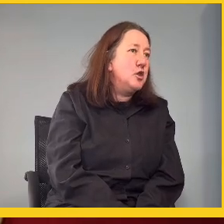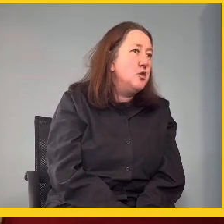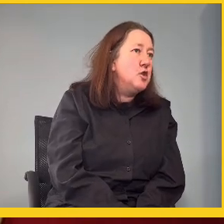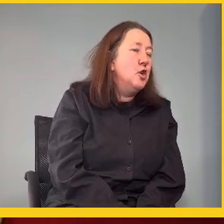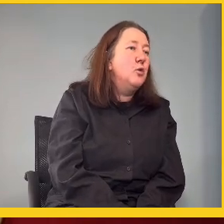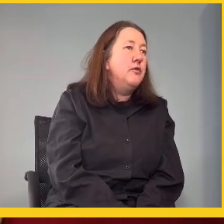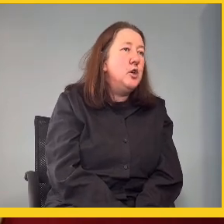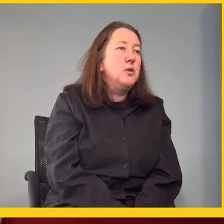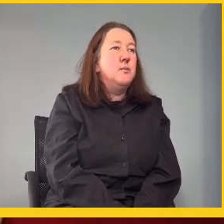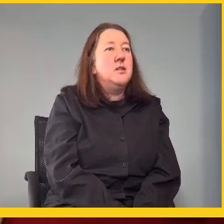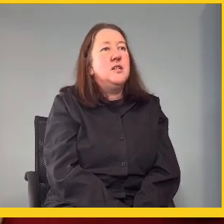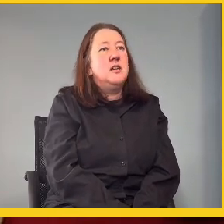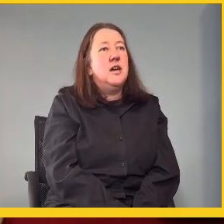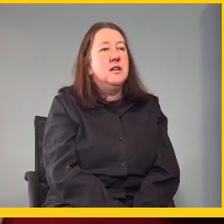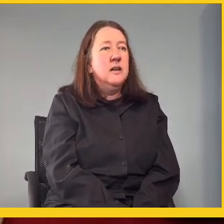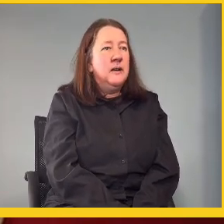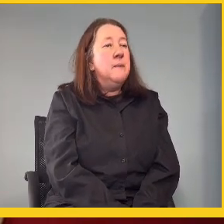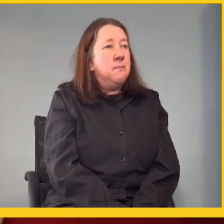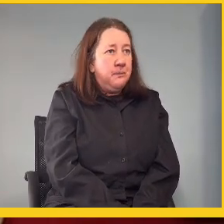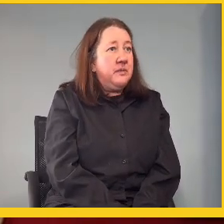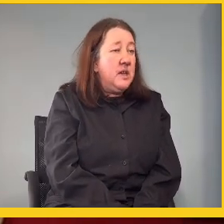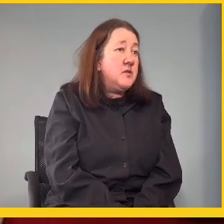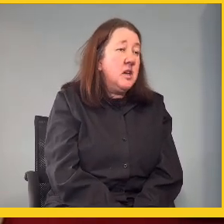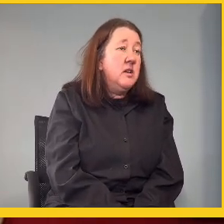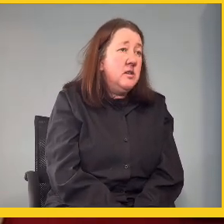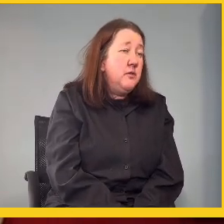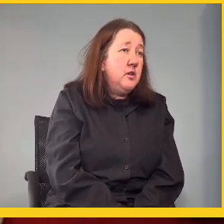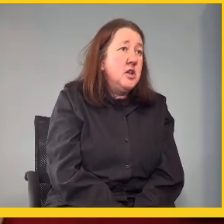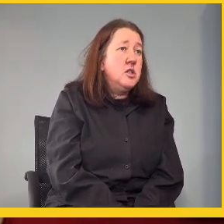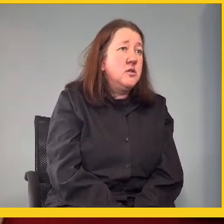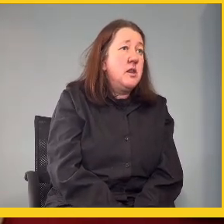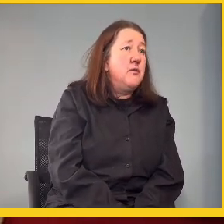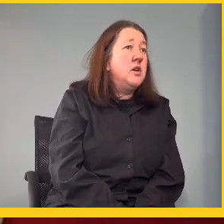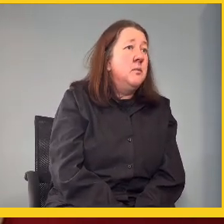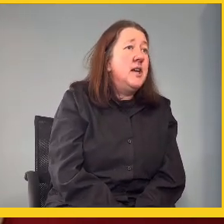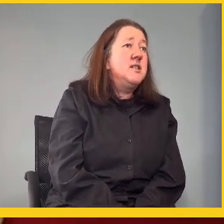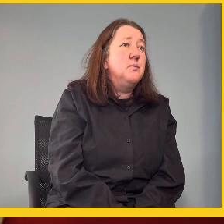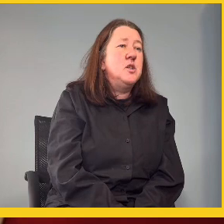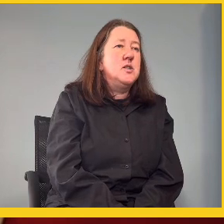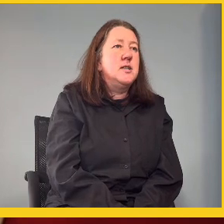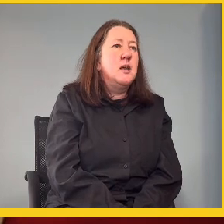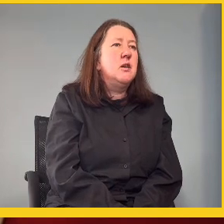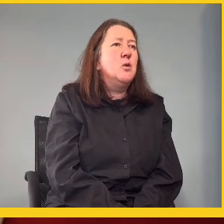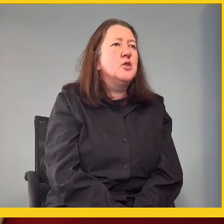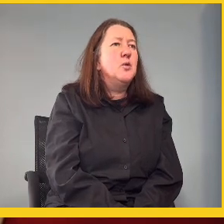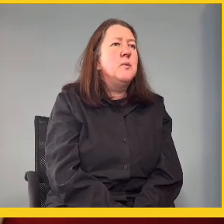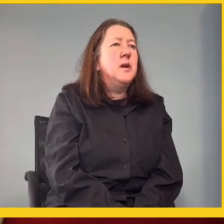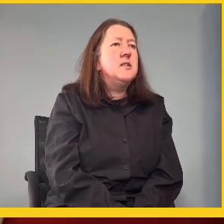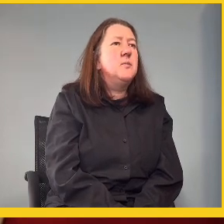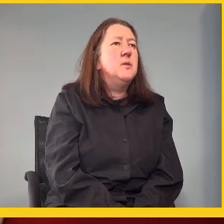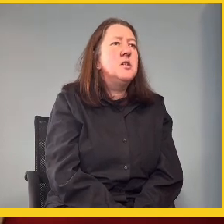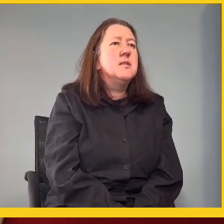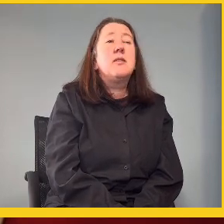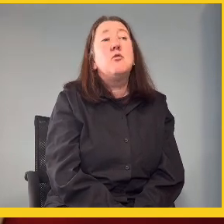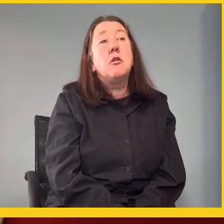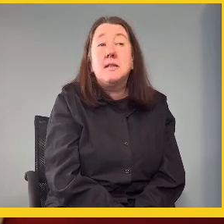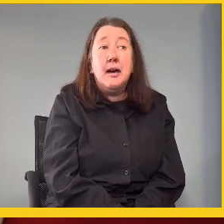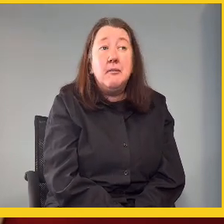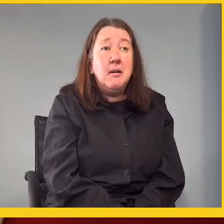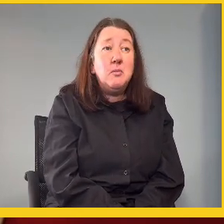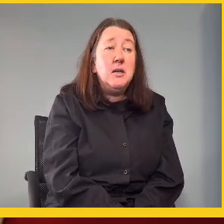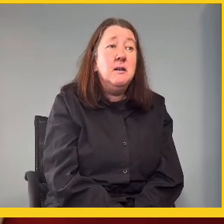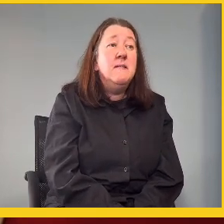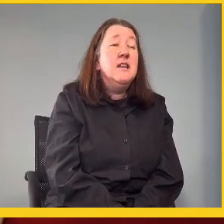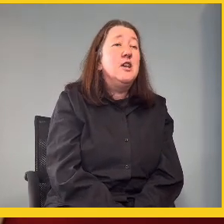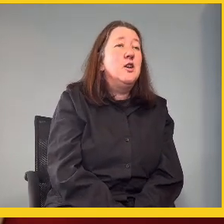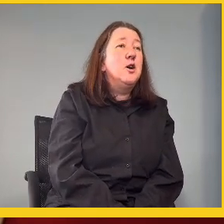before the Constitutional Review Committee. And, so, Defederation of South Africa made submissions. And I think also, we made submissions at the wrong